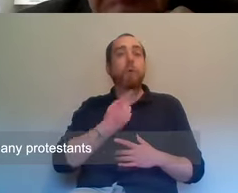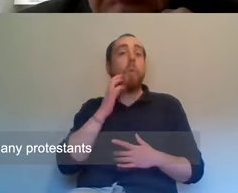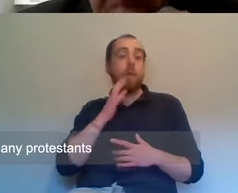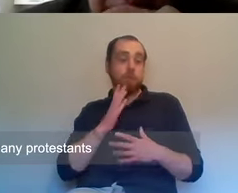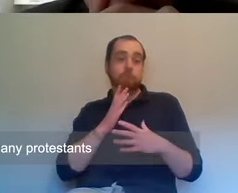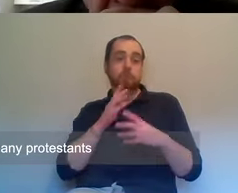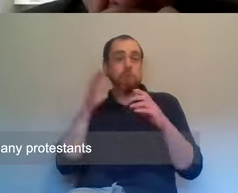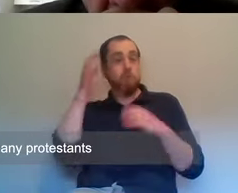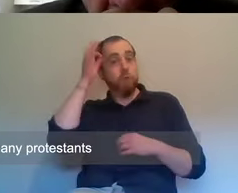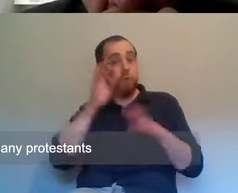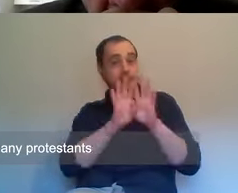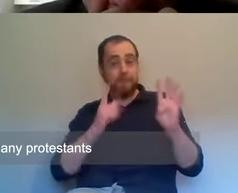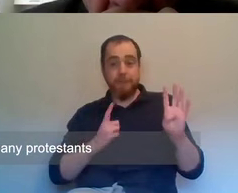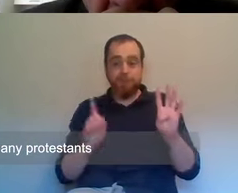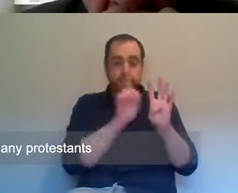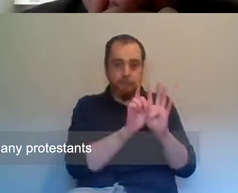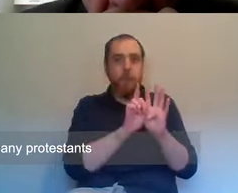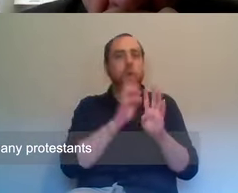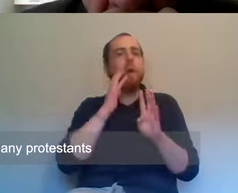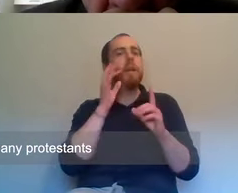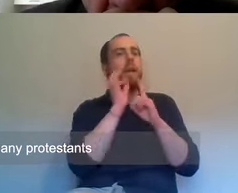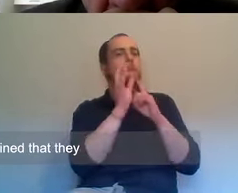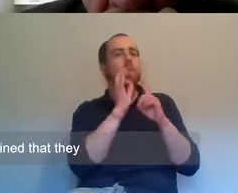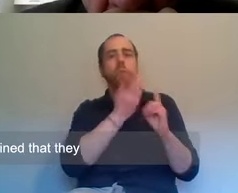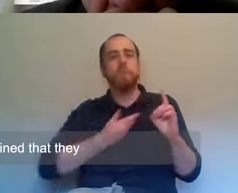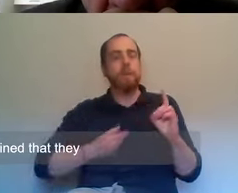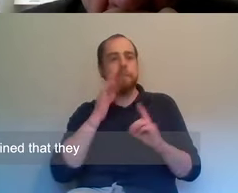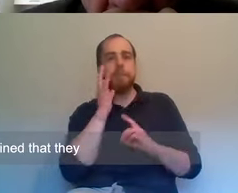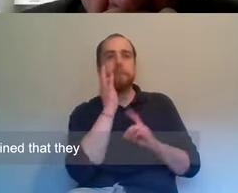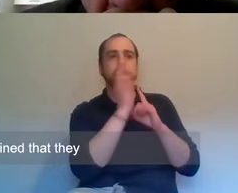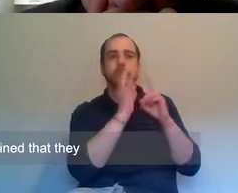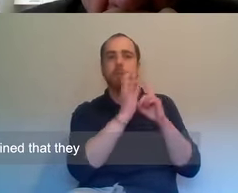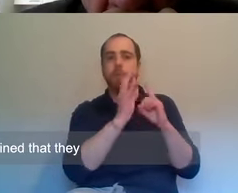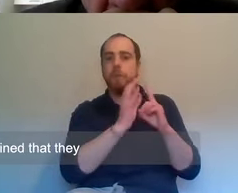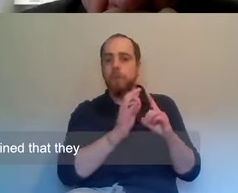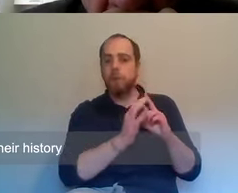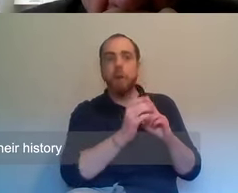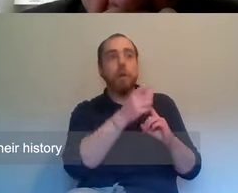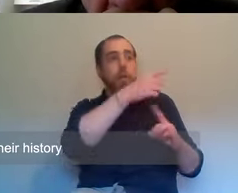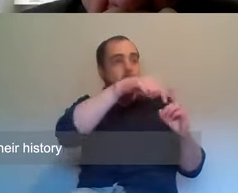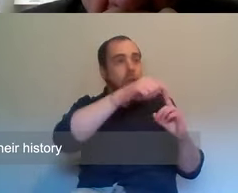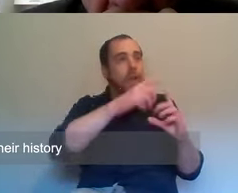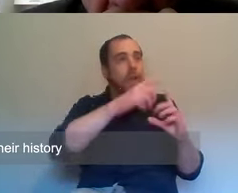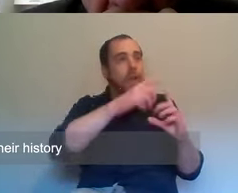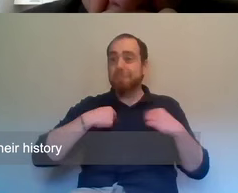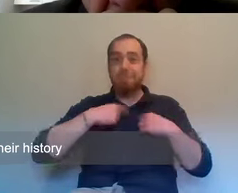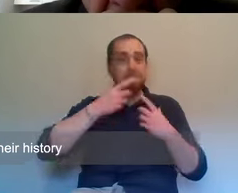many Protestants, um, was that they complained that they weren't aware of their history. They only learned,